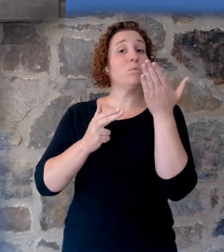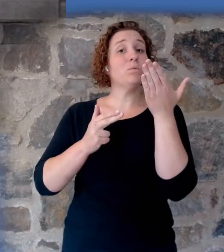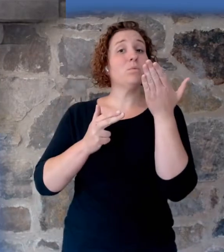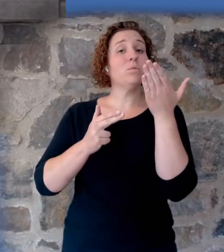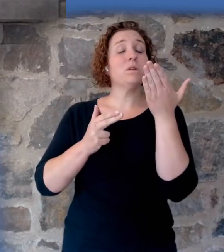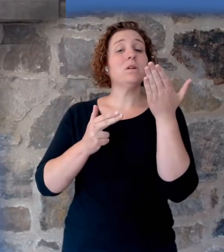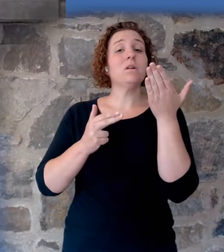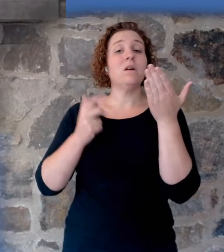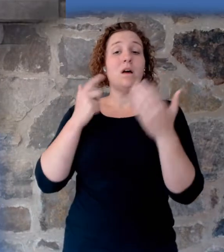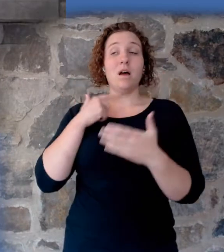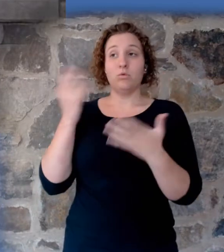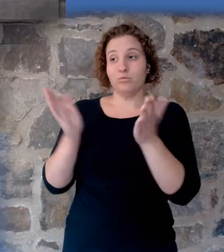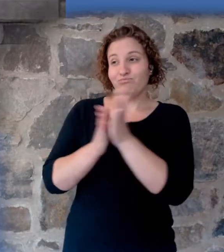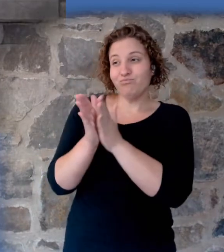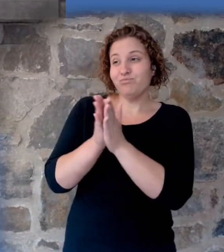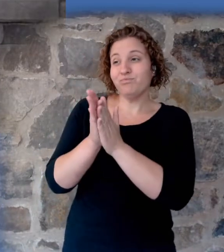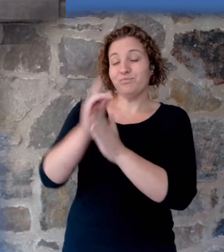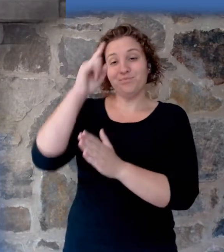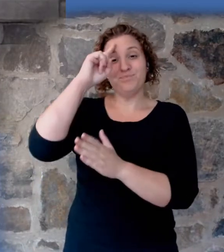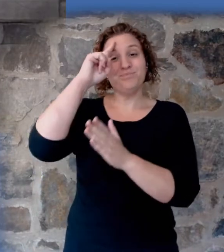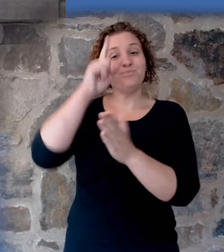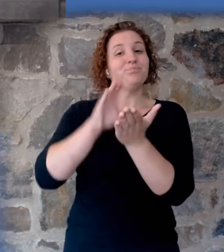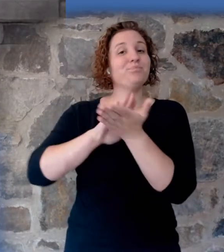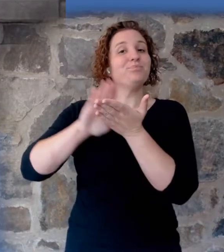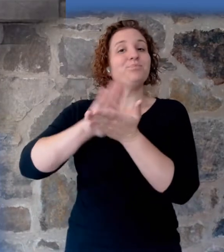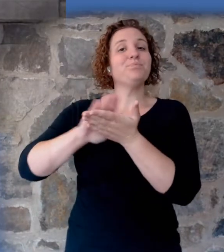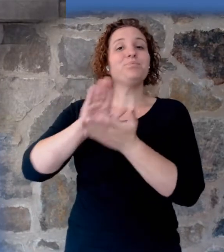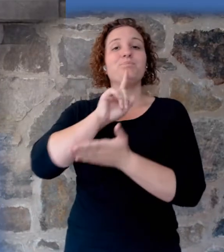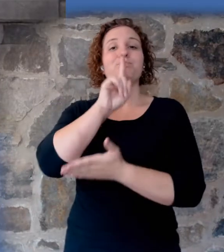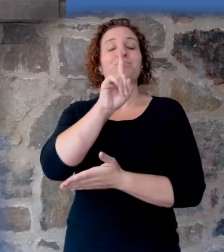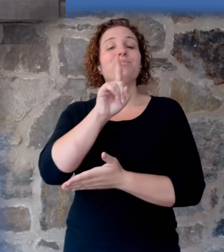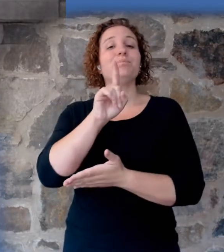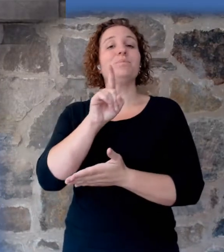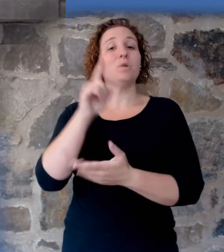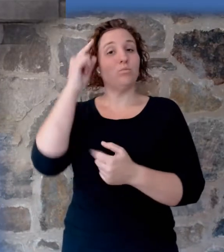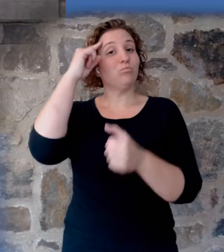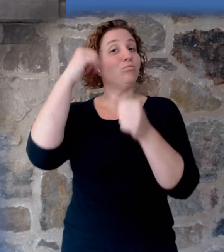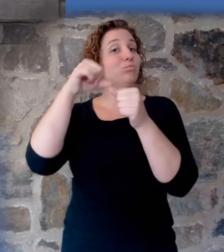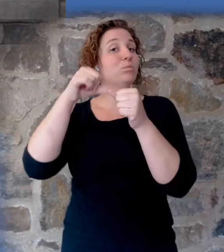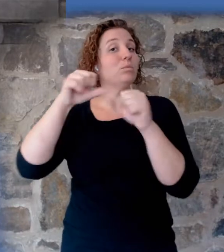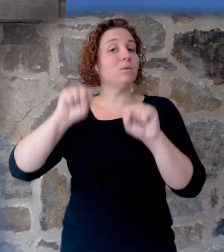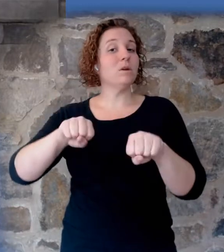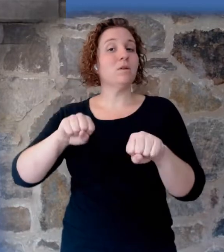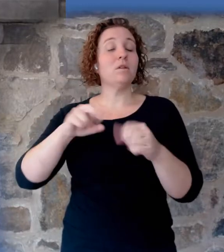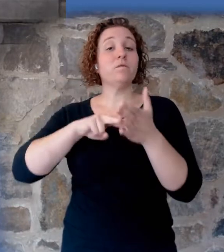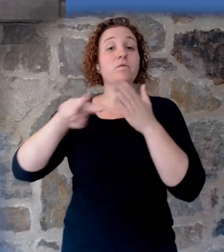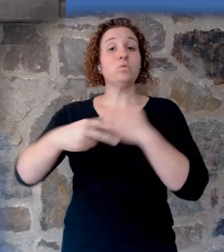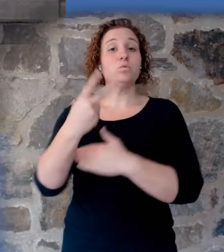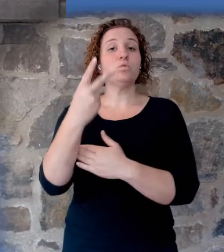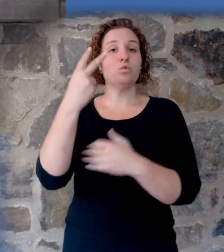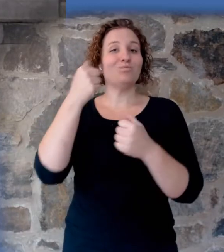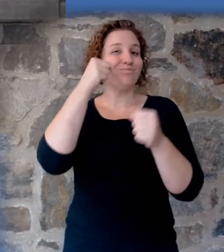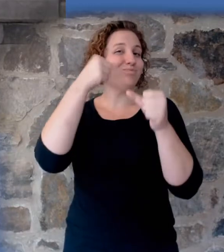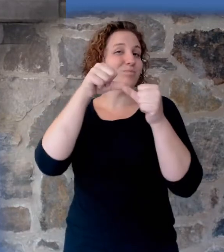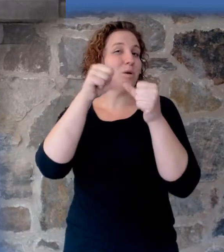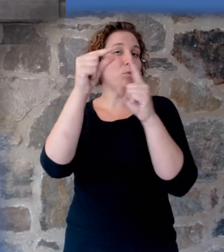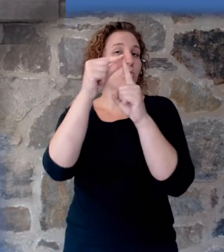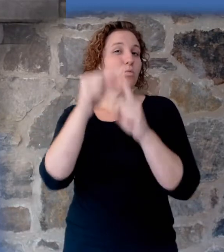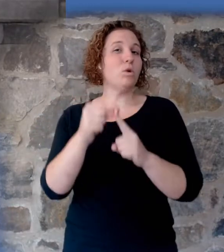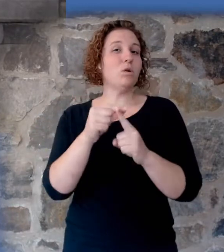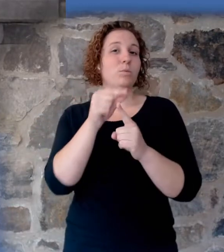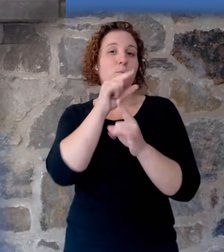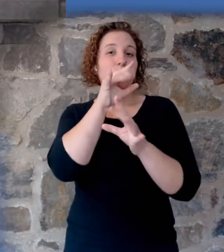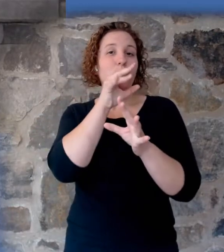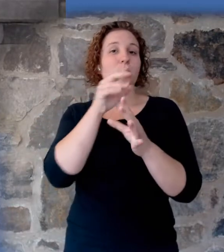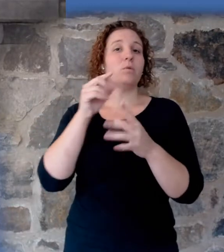up your pure minds by way of remembrance. Verse 2, that you may be mindful of the words which were spoken before by the holy